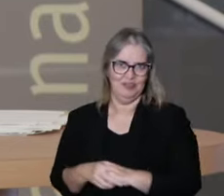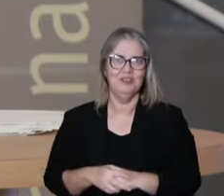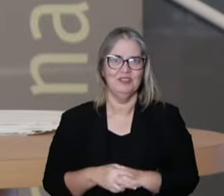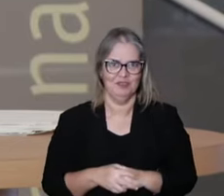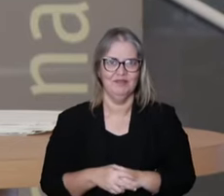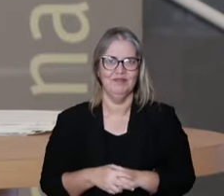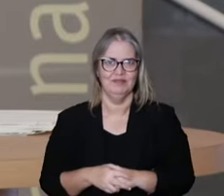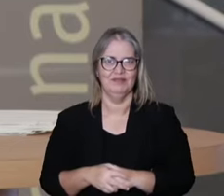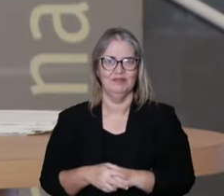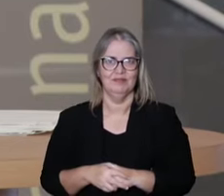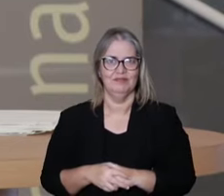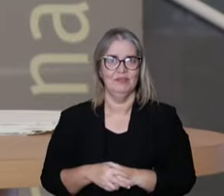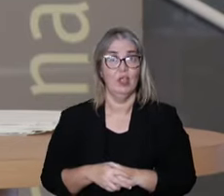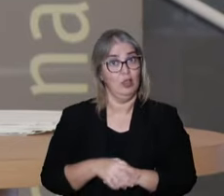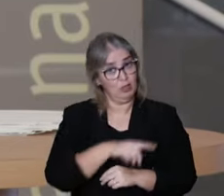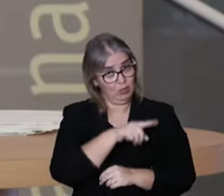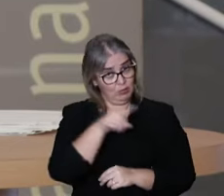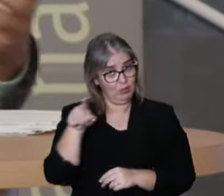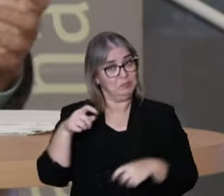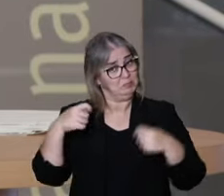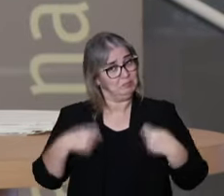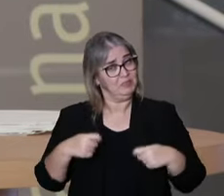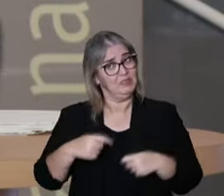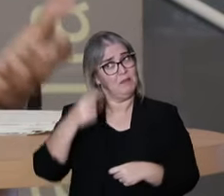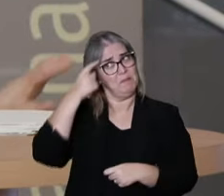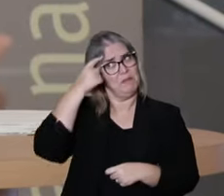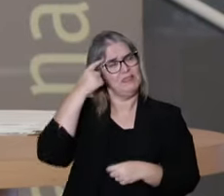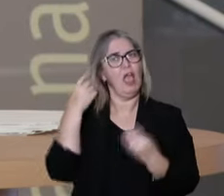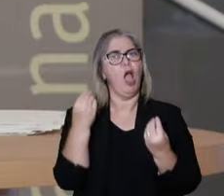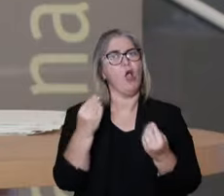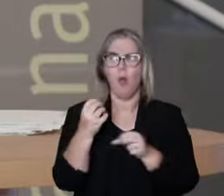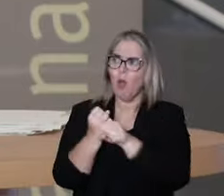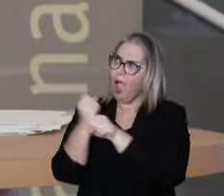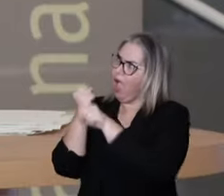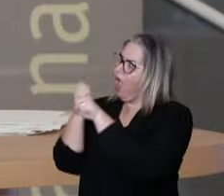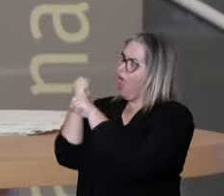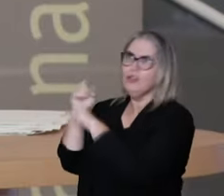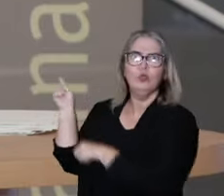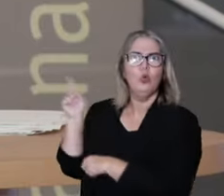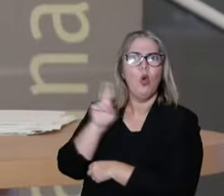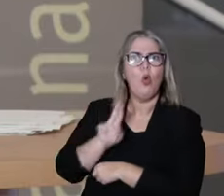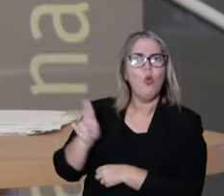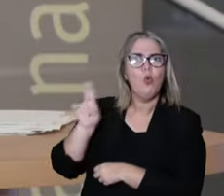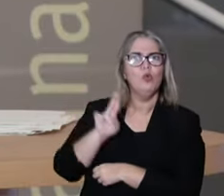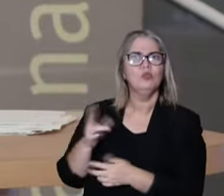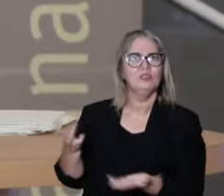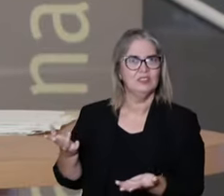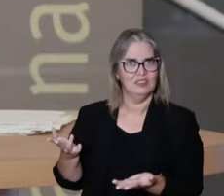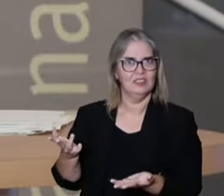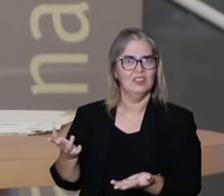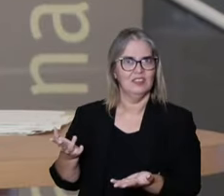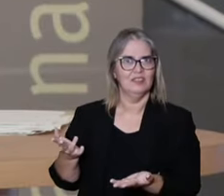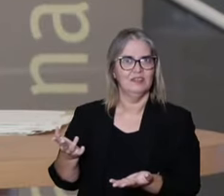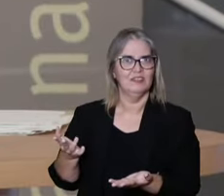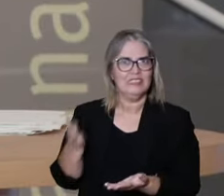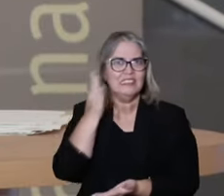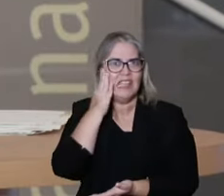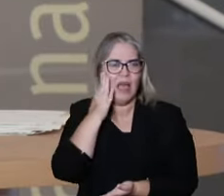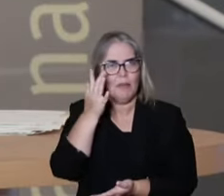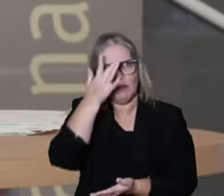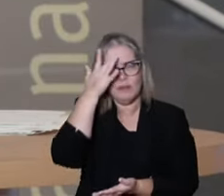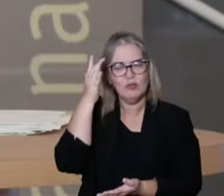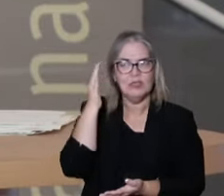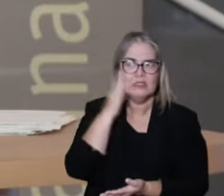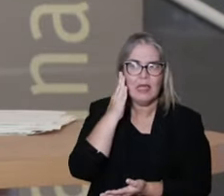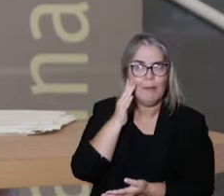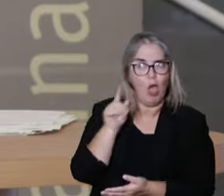So we need to suspect that a lot of things, something is going to work that tested for centuries. And that people say, when